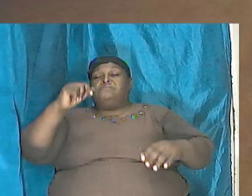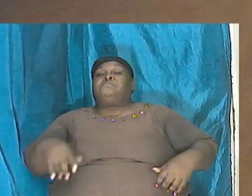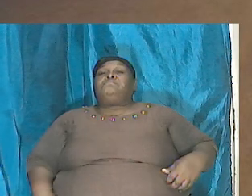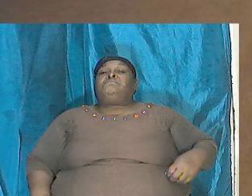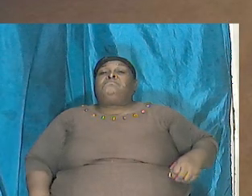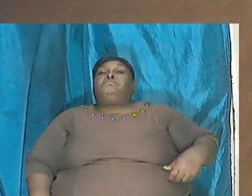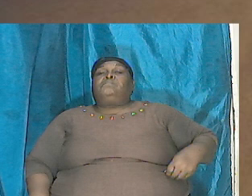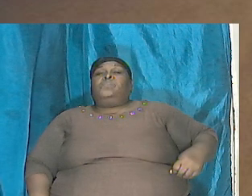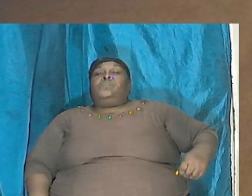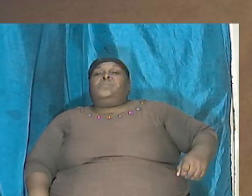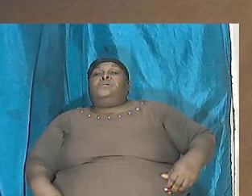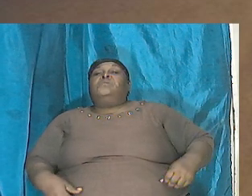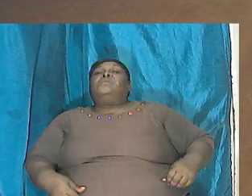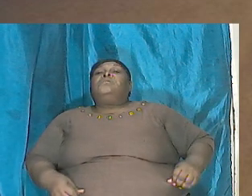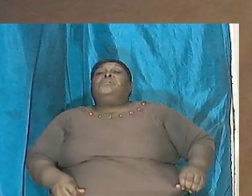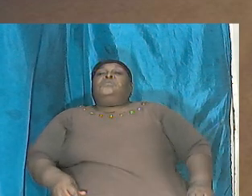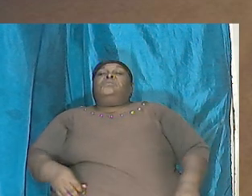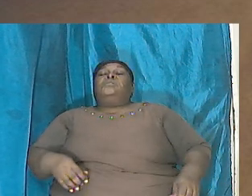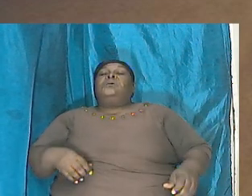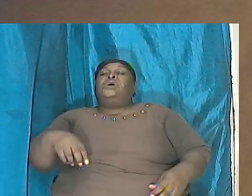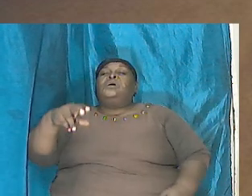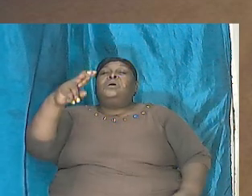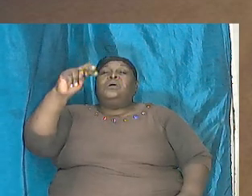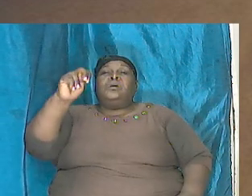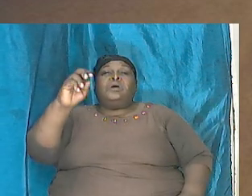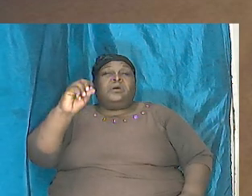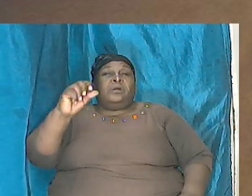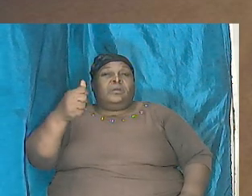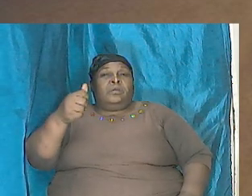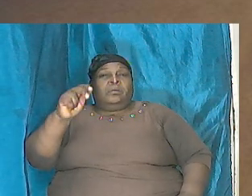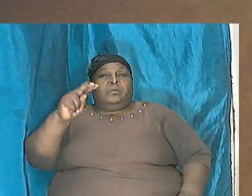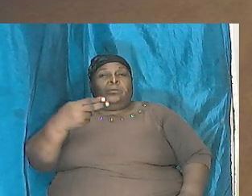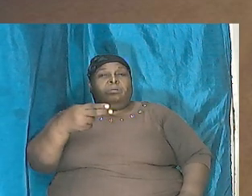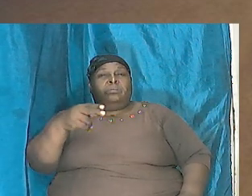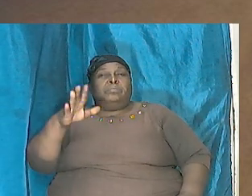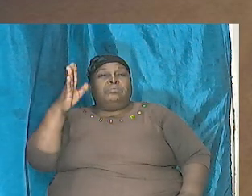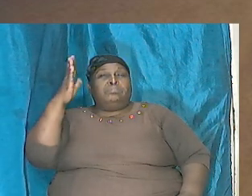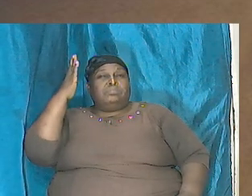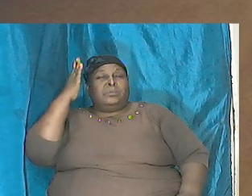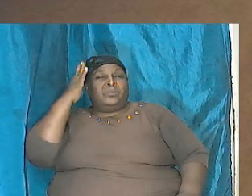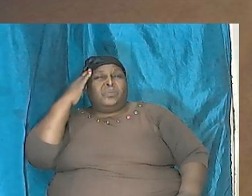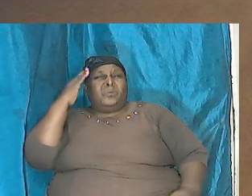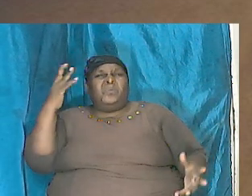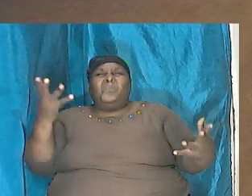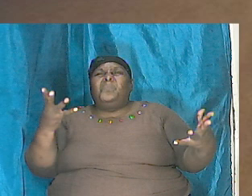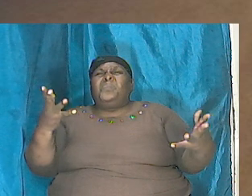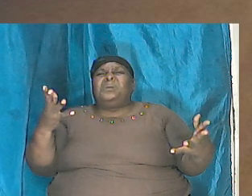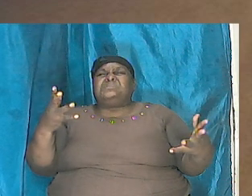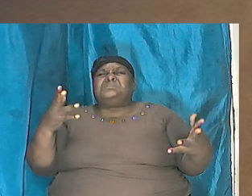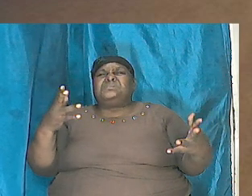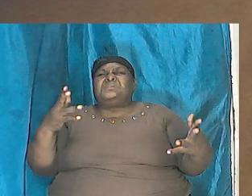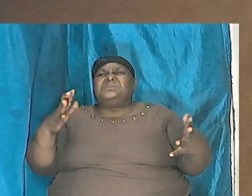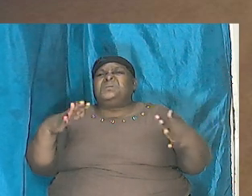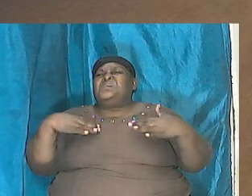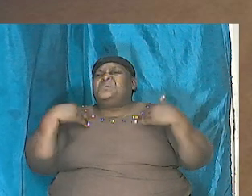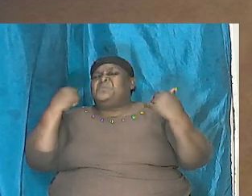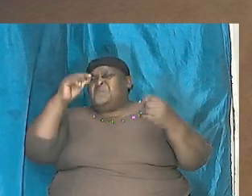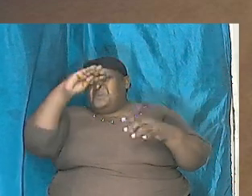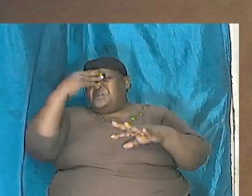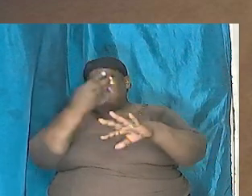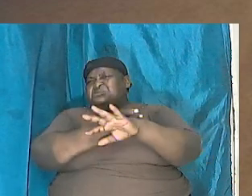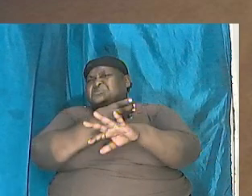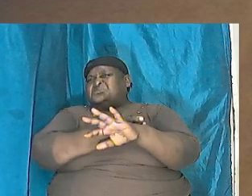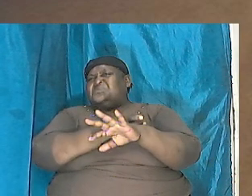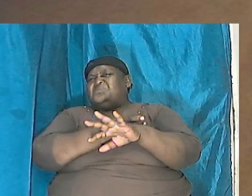and Noah awoke from his wine and knew what his youngest son had done unto him